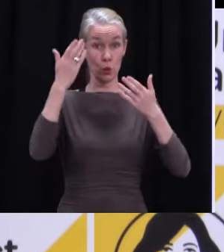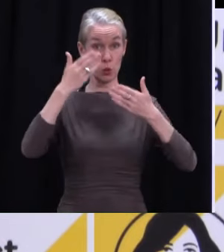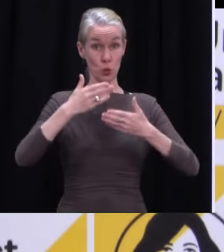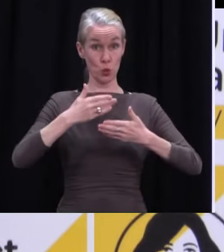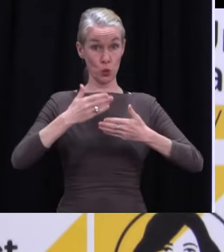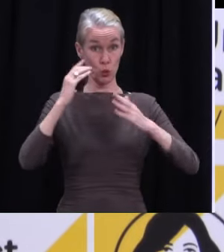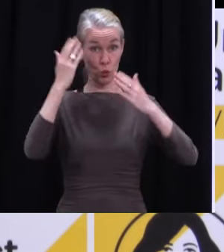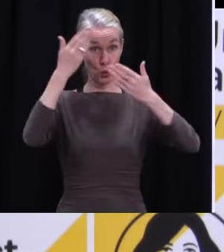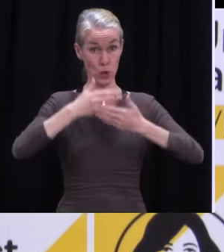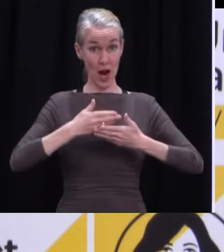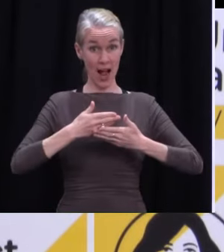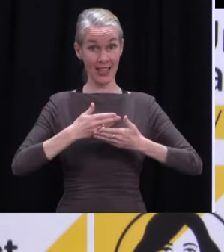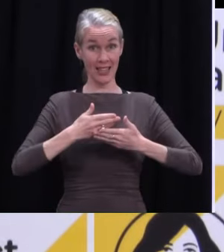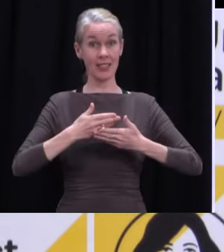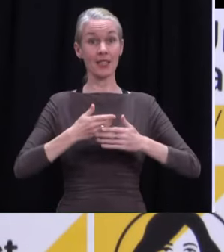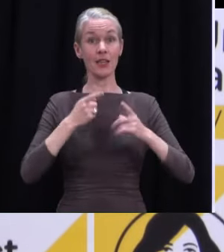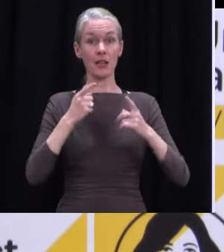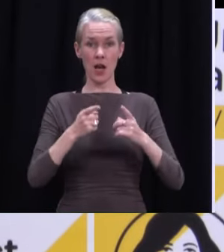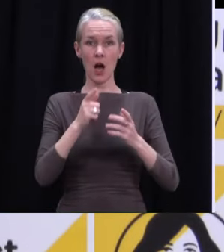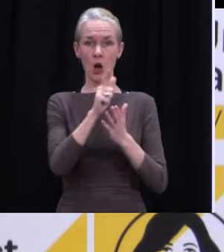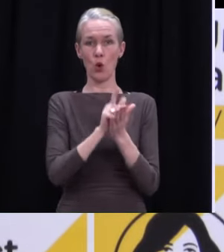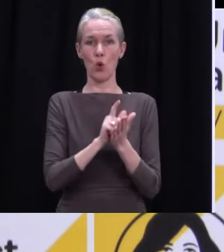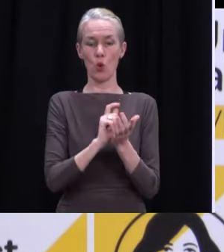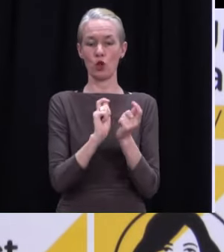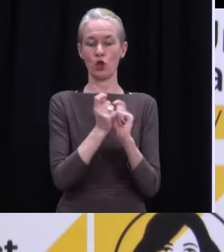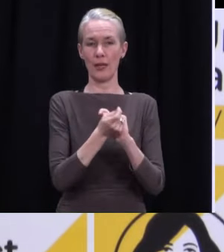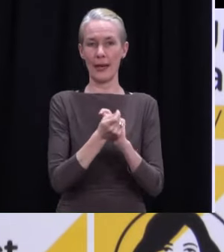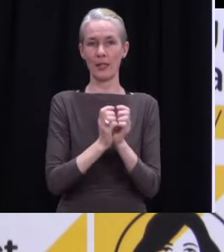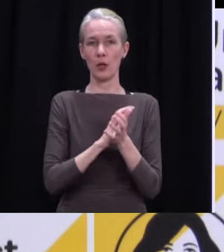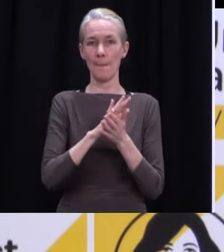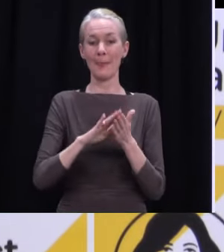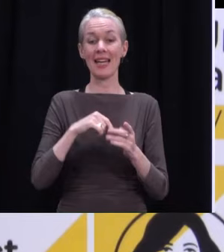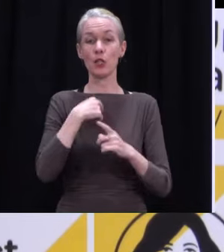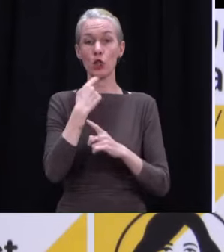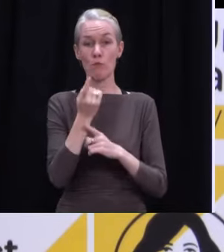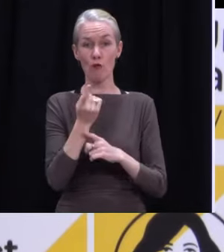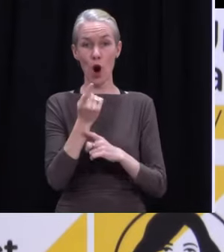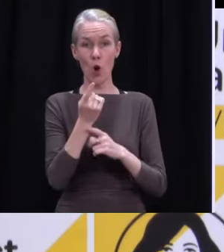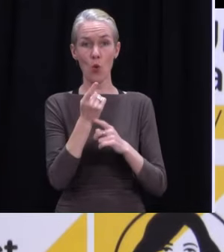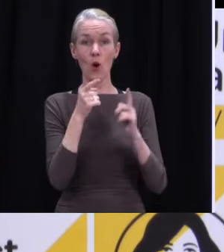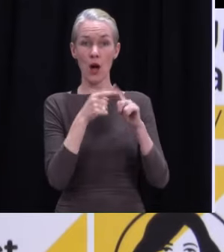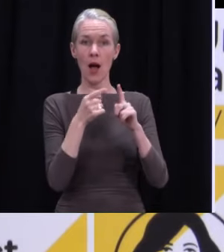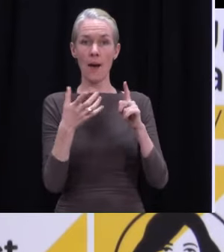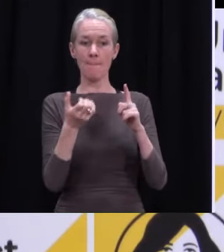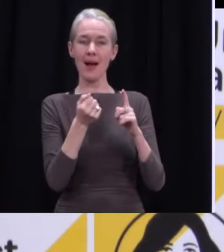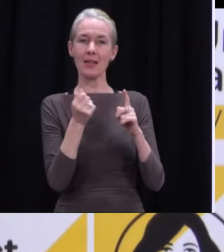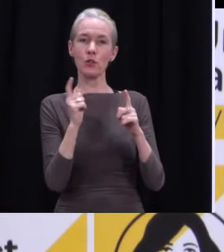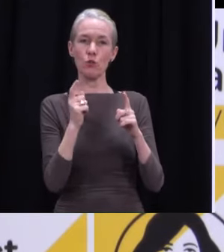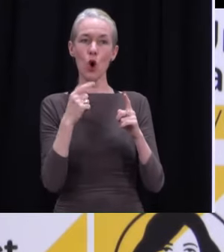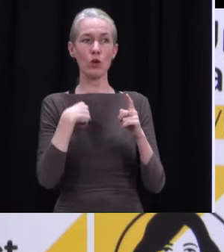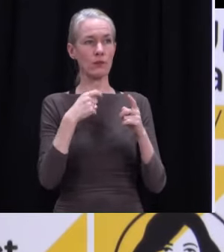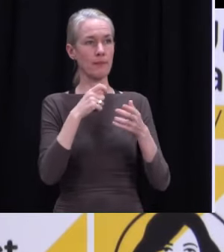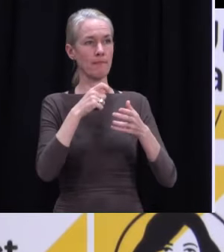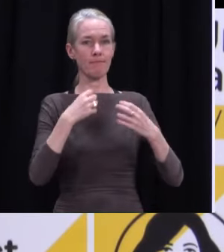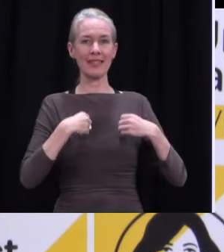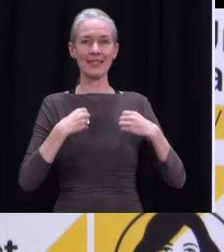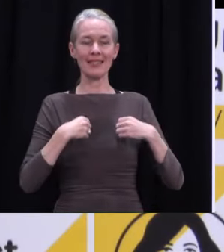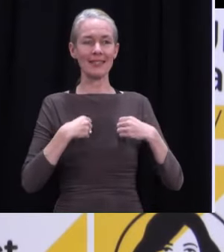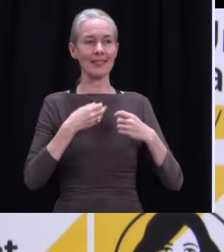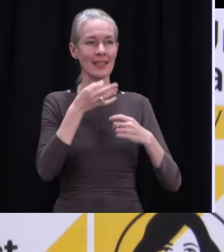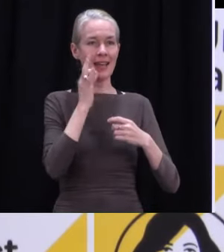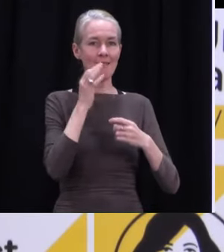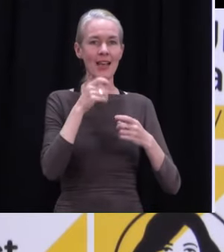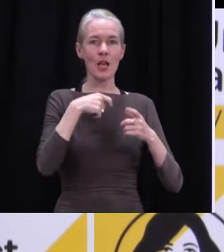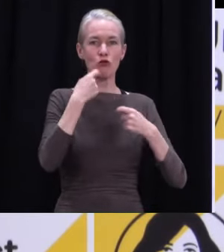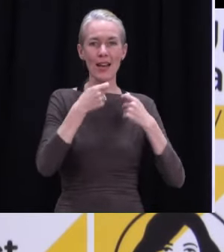will the government make legislative changes to ensure the data won't be misused? So Chris Hittgen has assured us it won't be